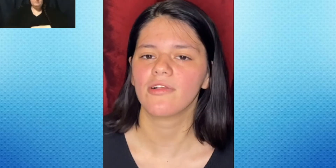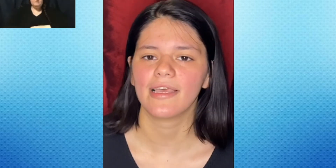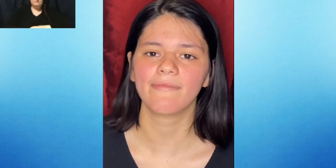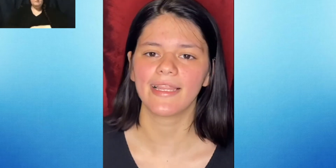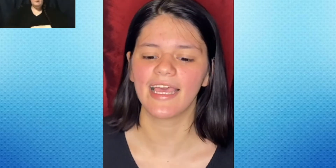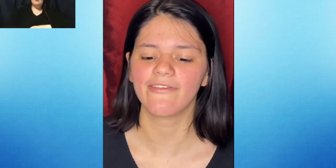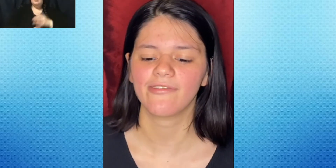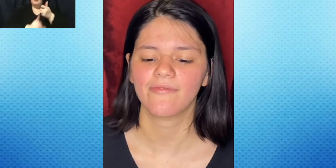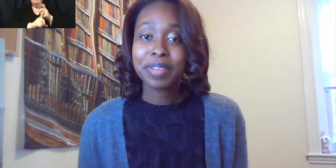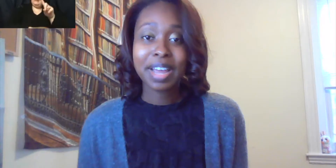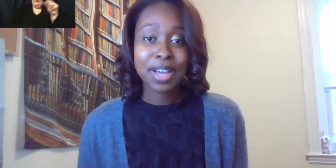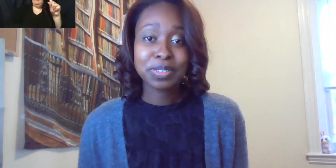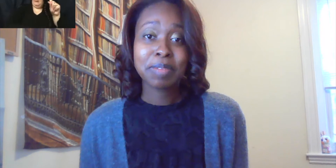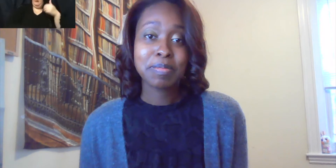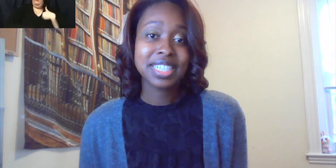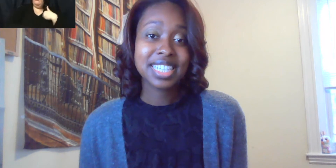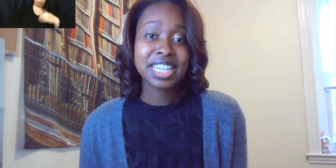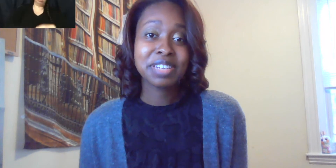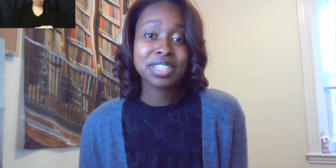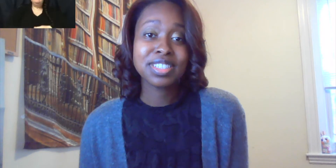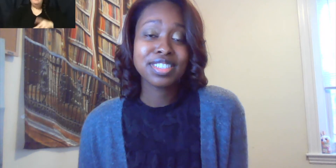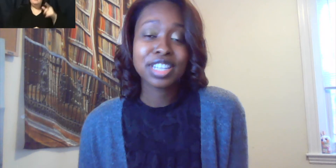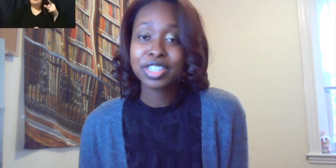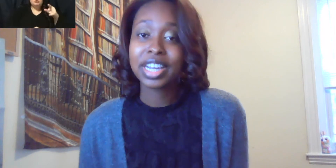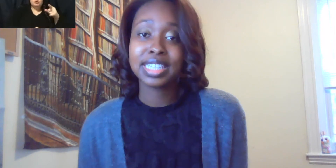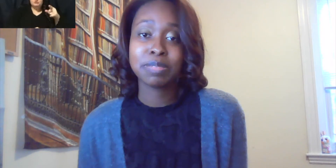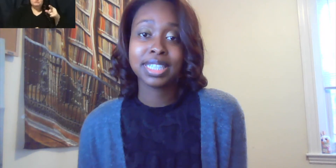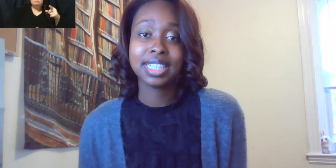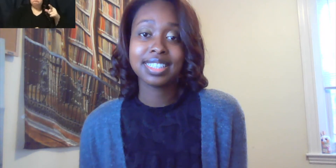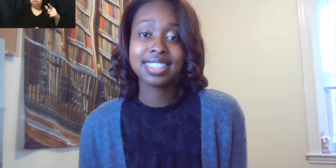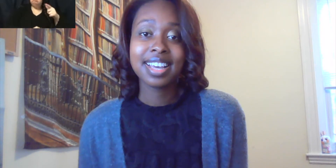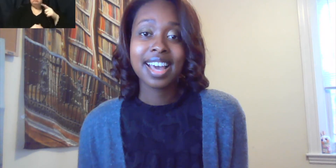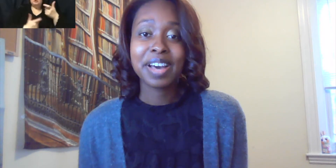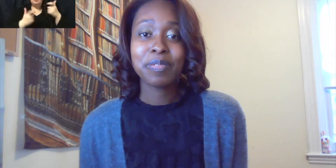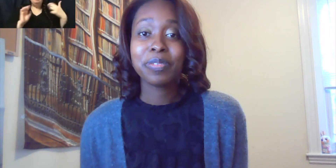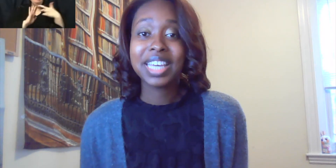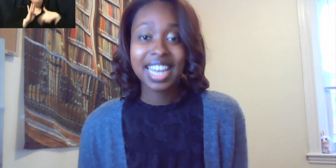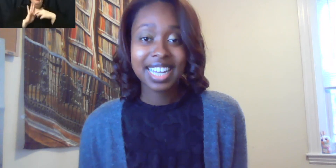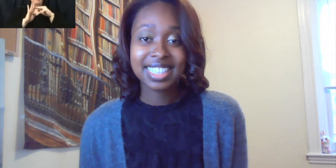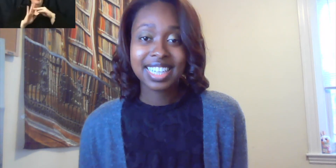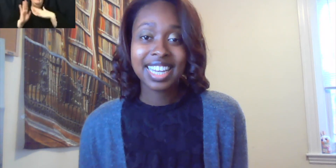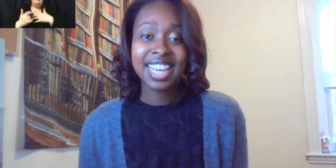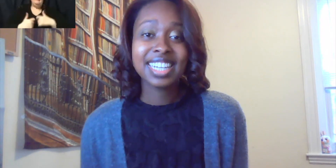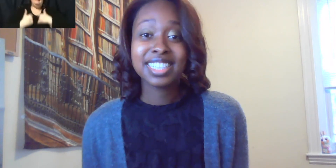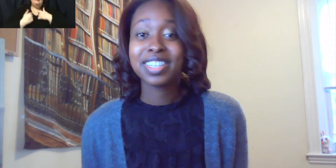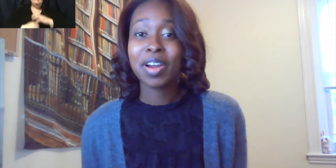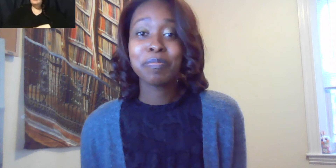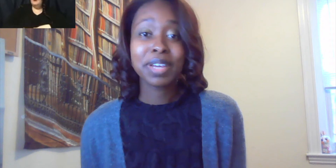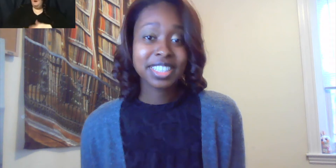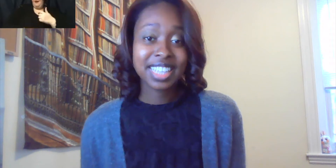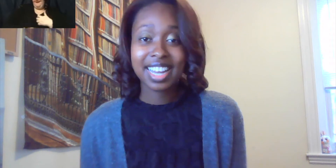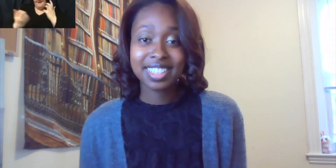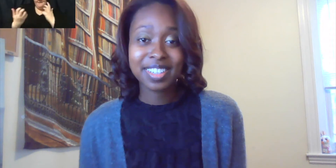model in my life. When I matched my mentee it was such a great experience. We connected in addition